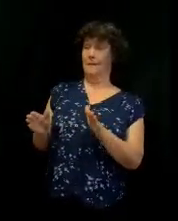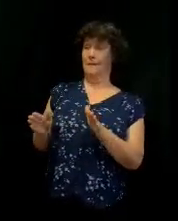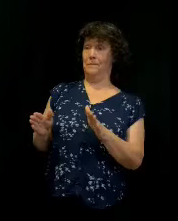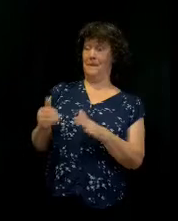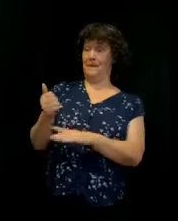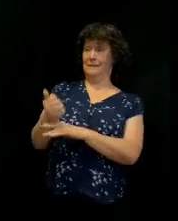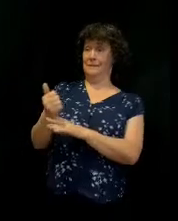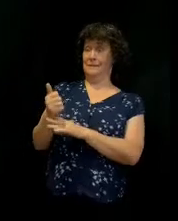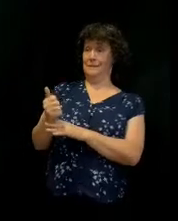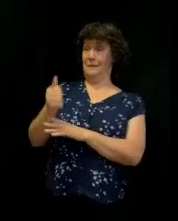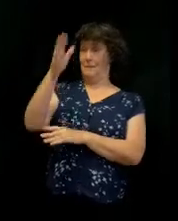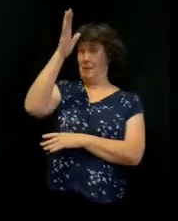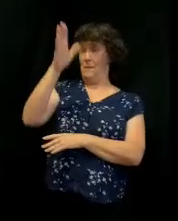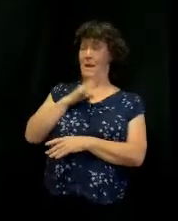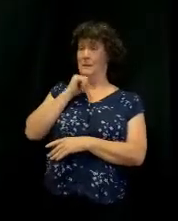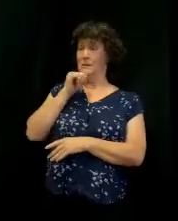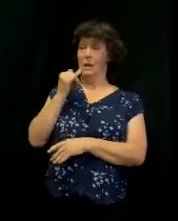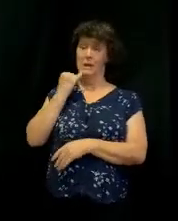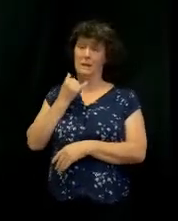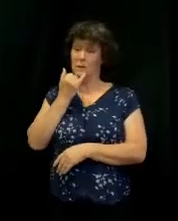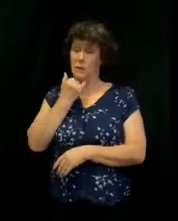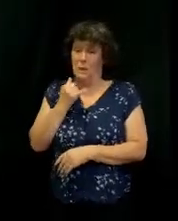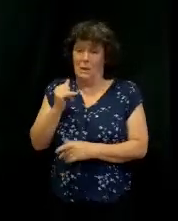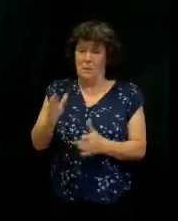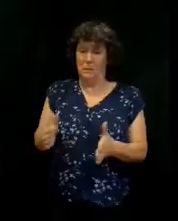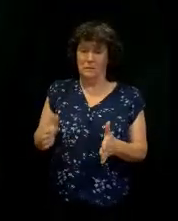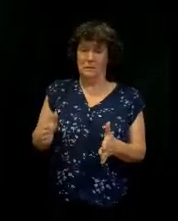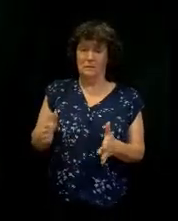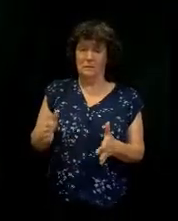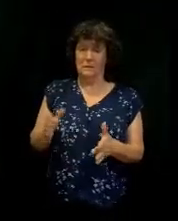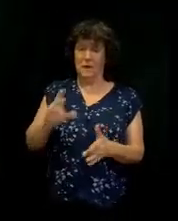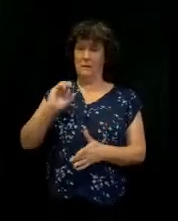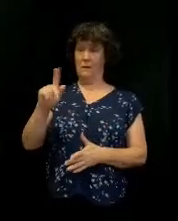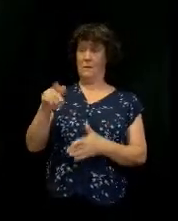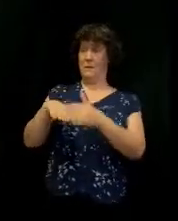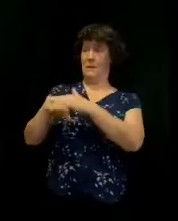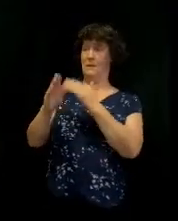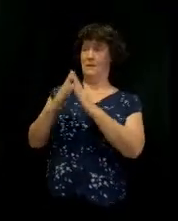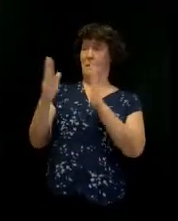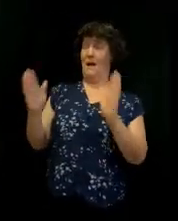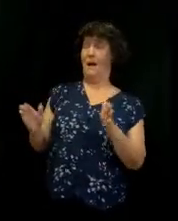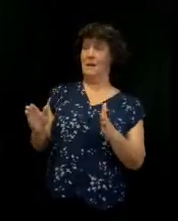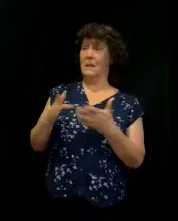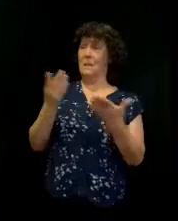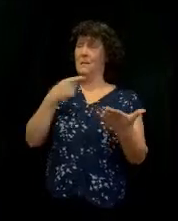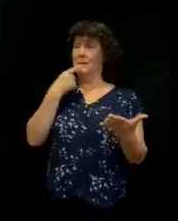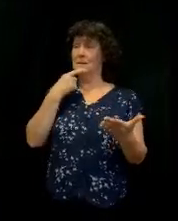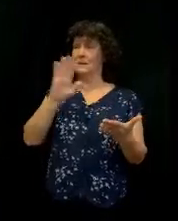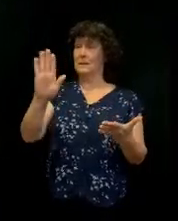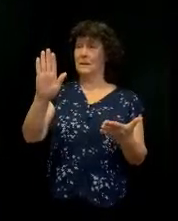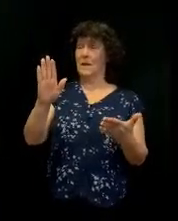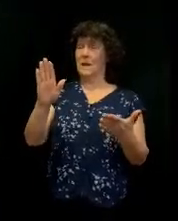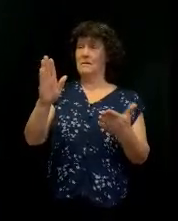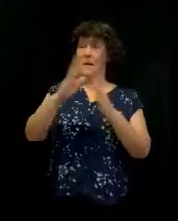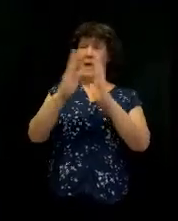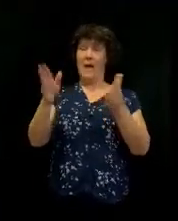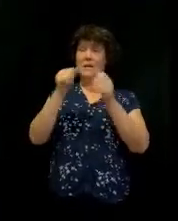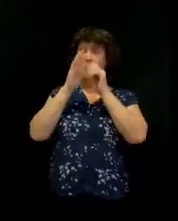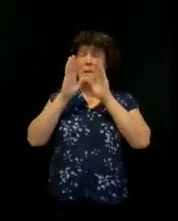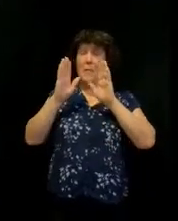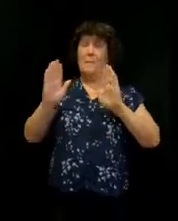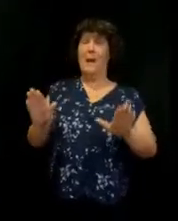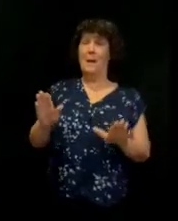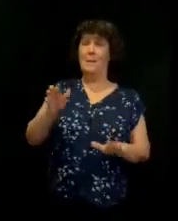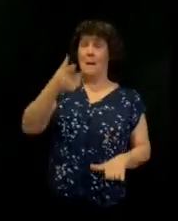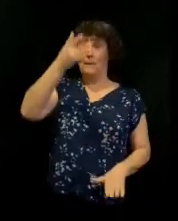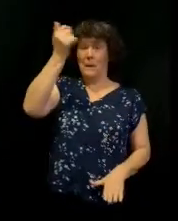even an Israelite. And the ark is in his house, and the Bible says his house is blessed because